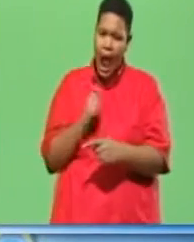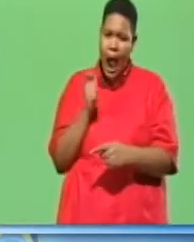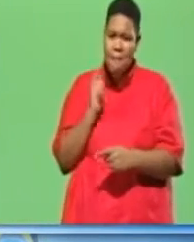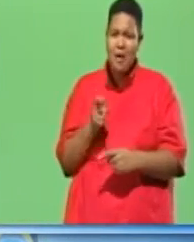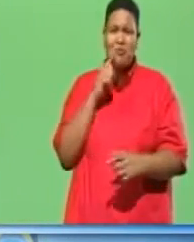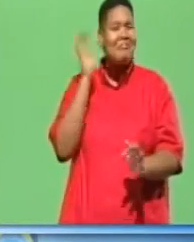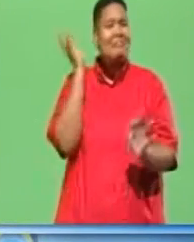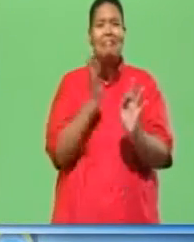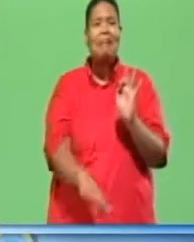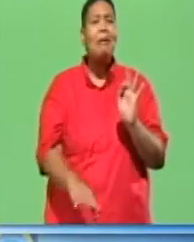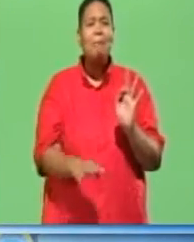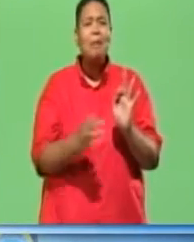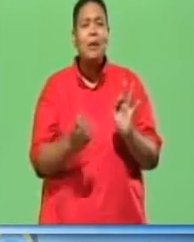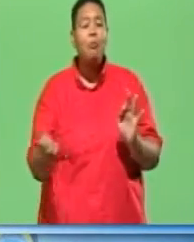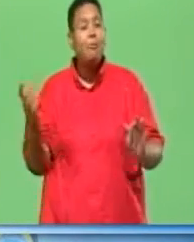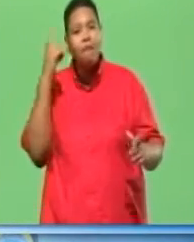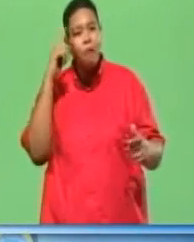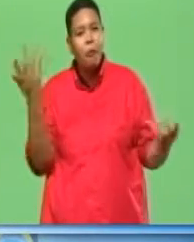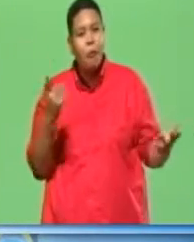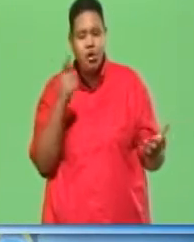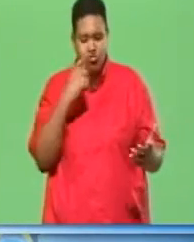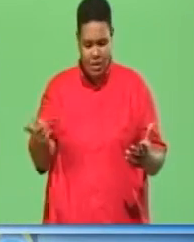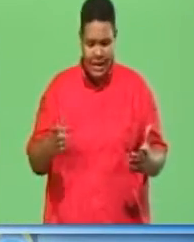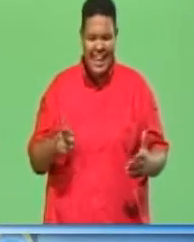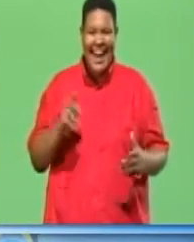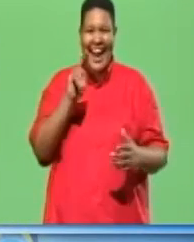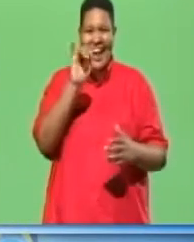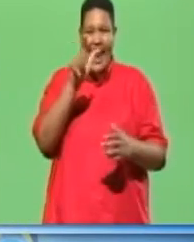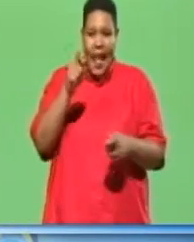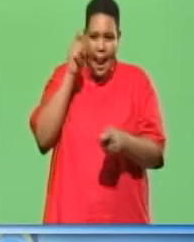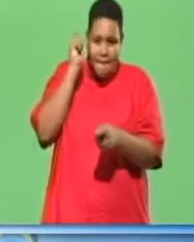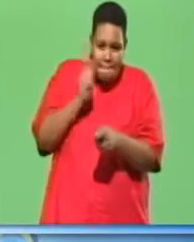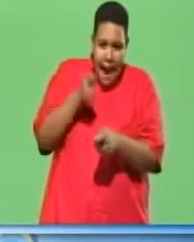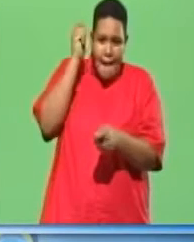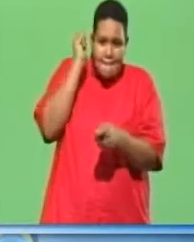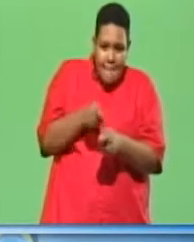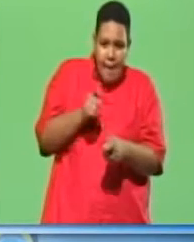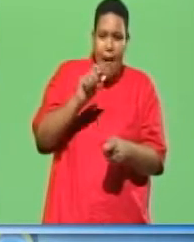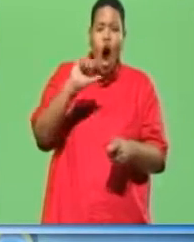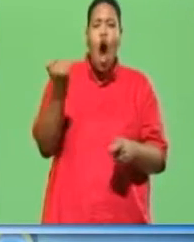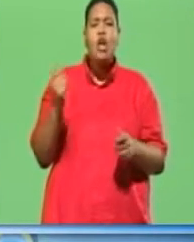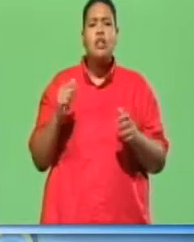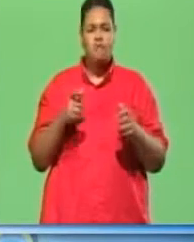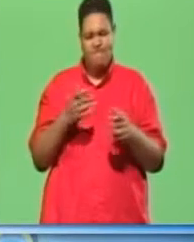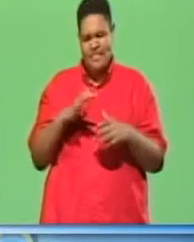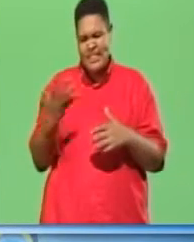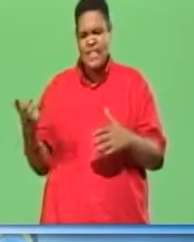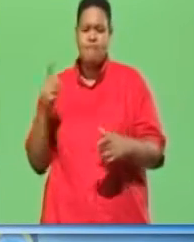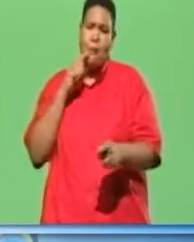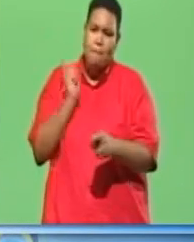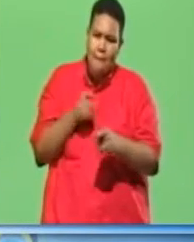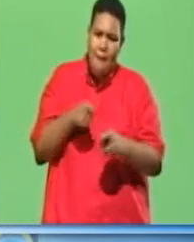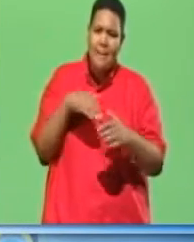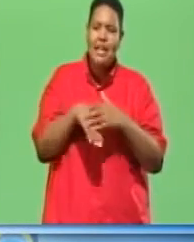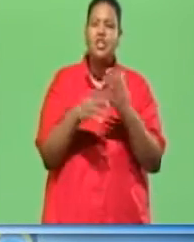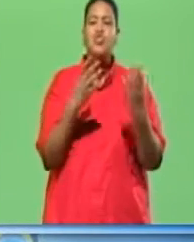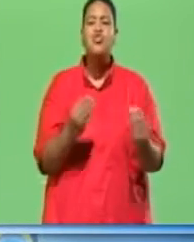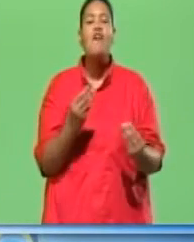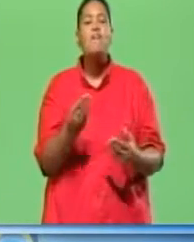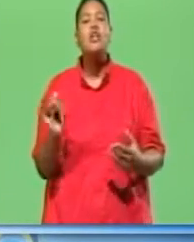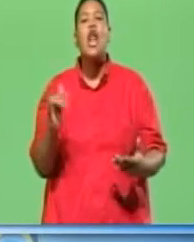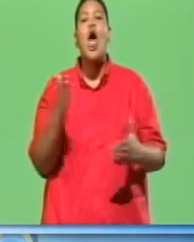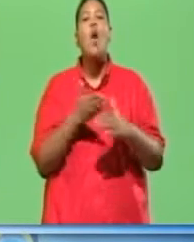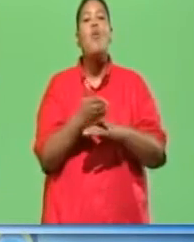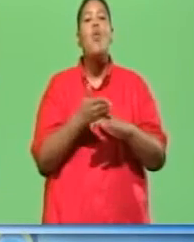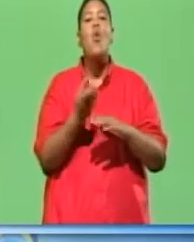a simple tool designed to manually drive nails, brads and other fasteners into softer materials such as wood